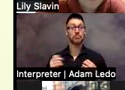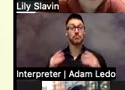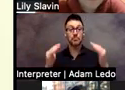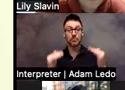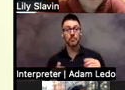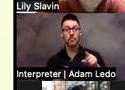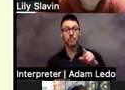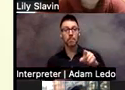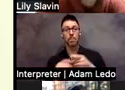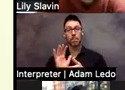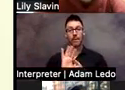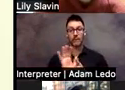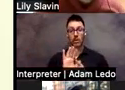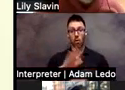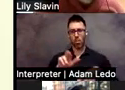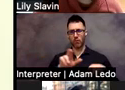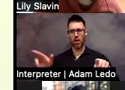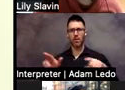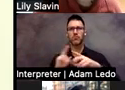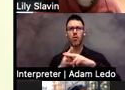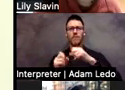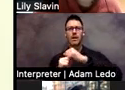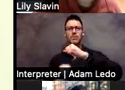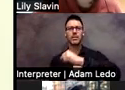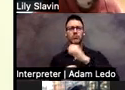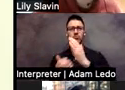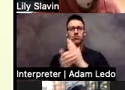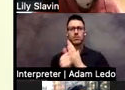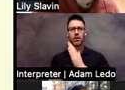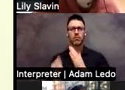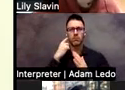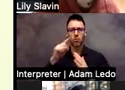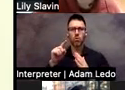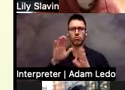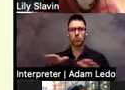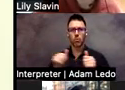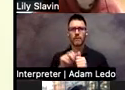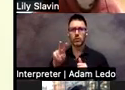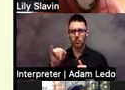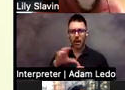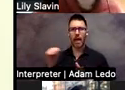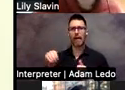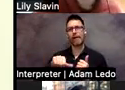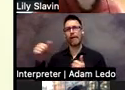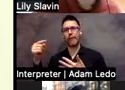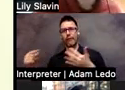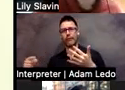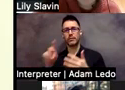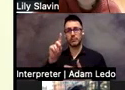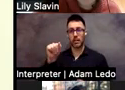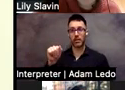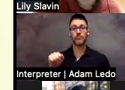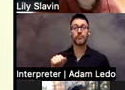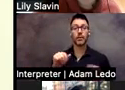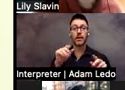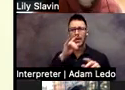This video on the right, it's called Foundational Skills for Children with Visual Impairments and Additional Disabilities. It's kids who have